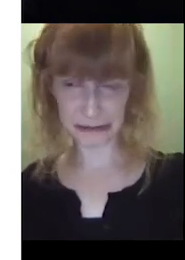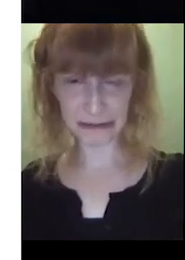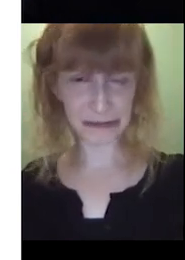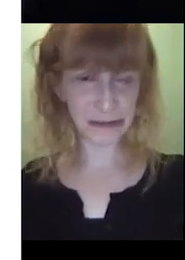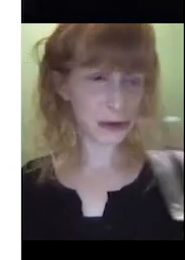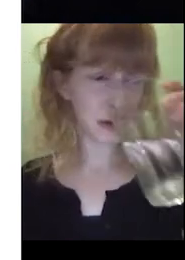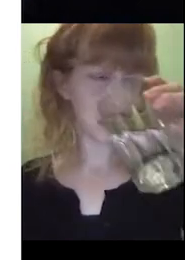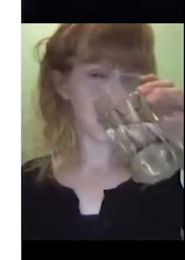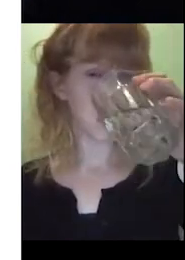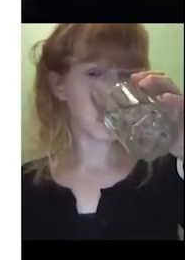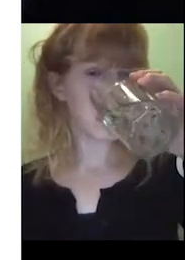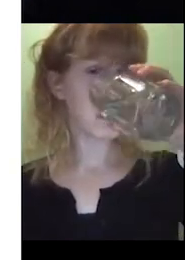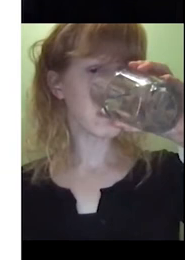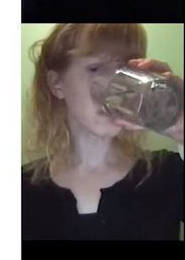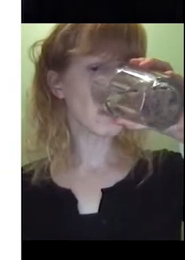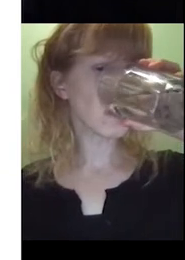That's all right.